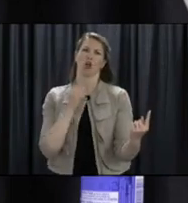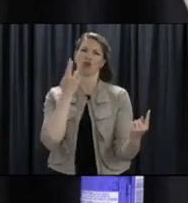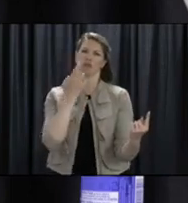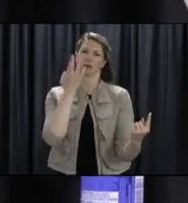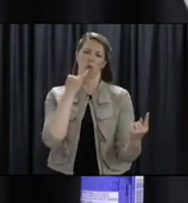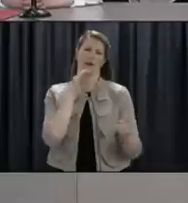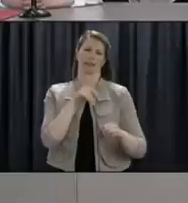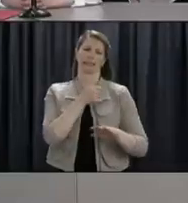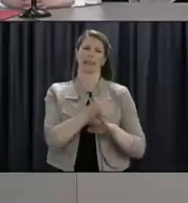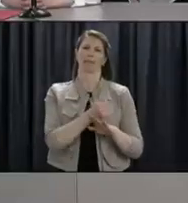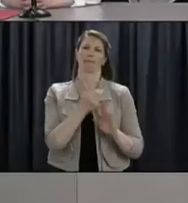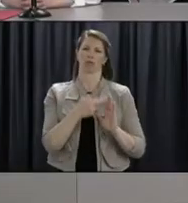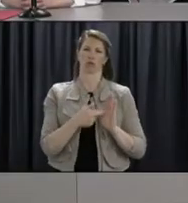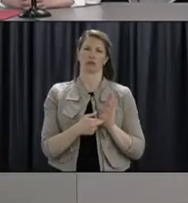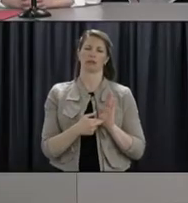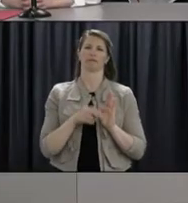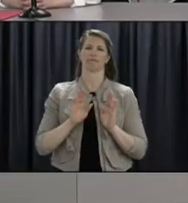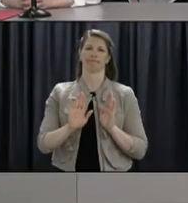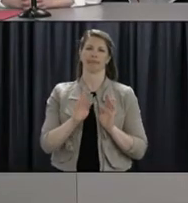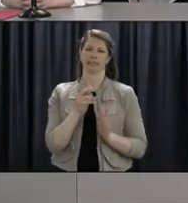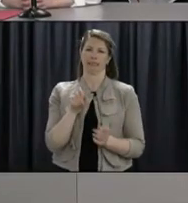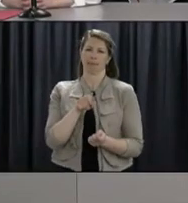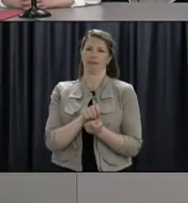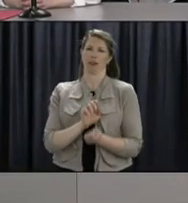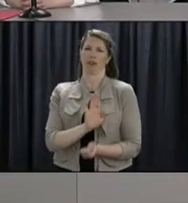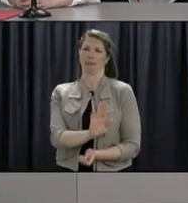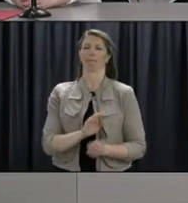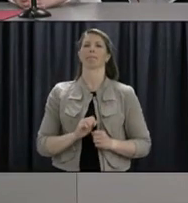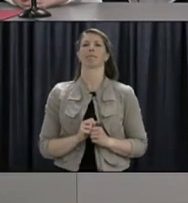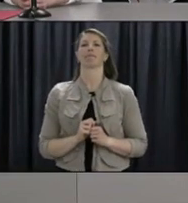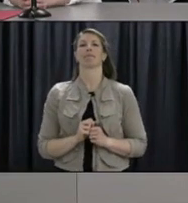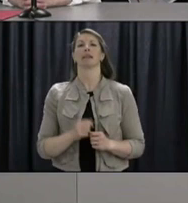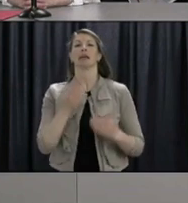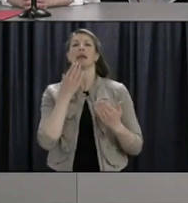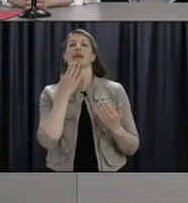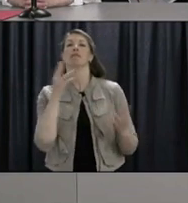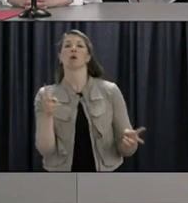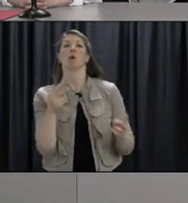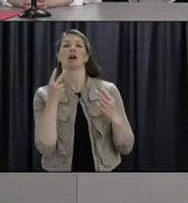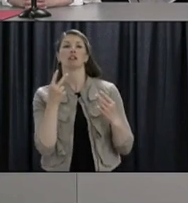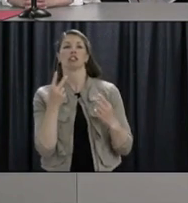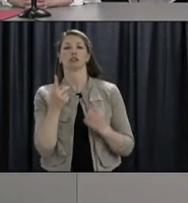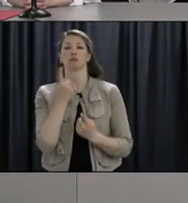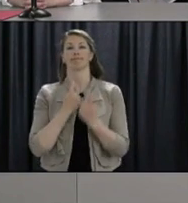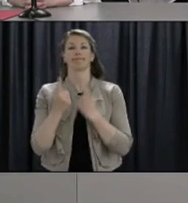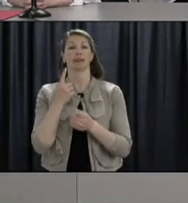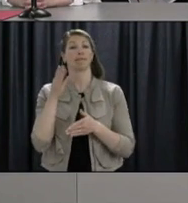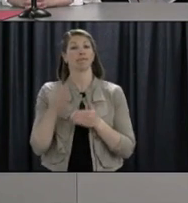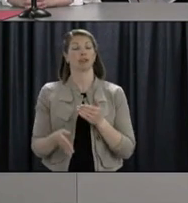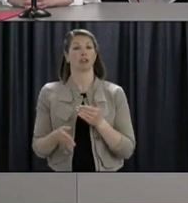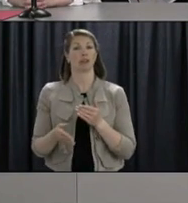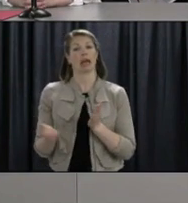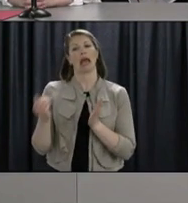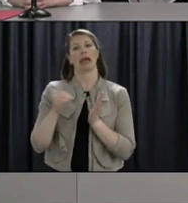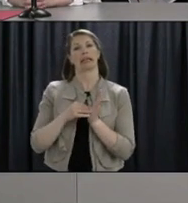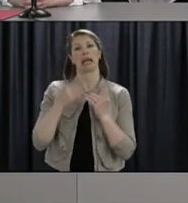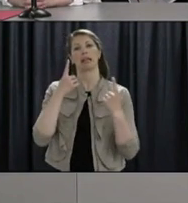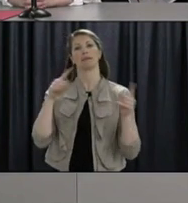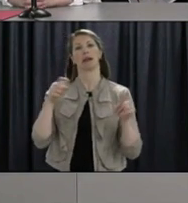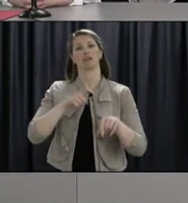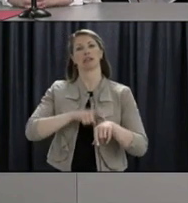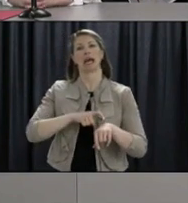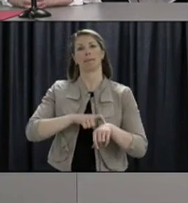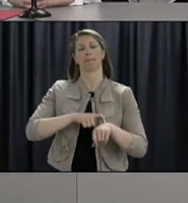Thank you. Thank you very much. time for questions has ended for today. Please join us again on Monday, June 1st, at 2 p